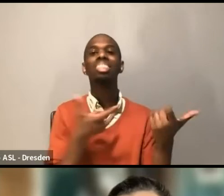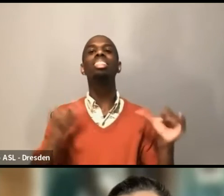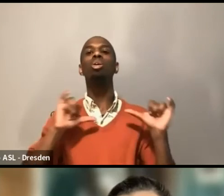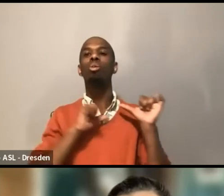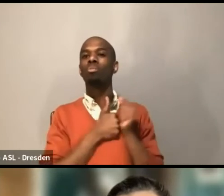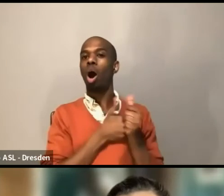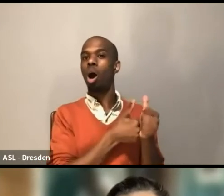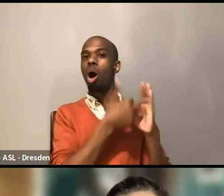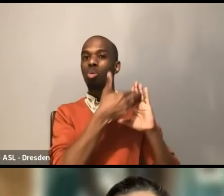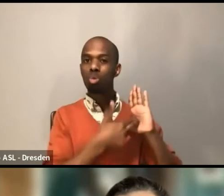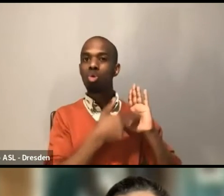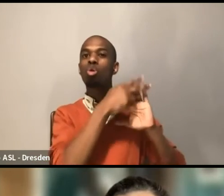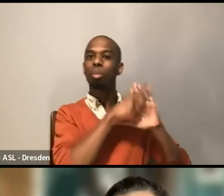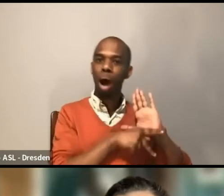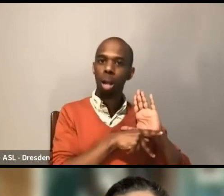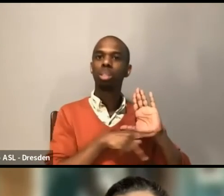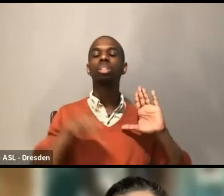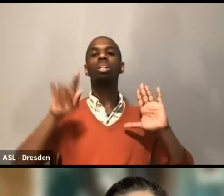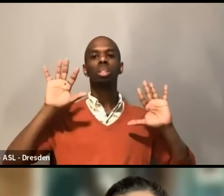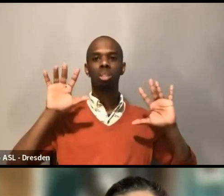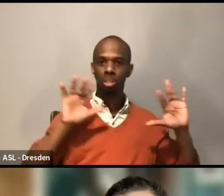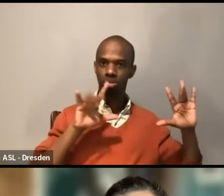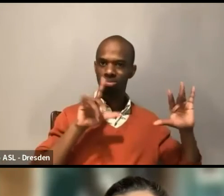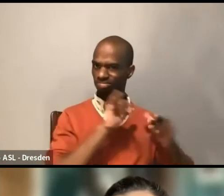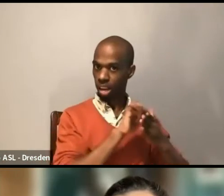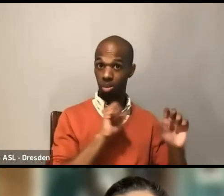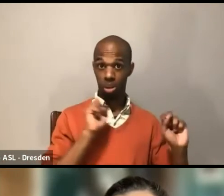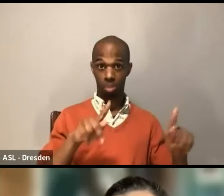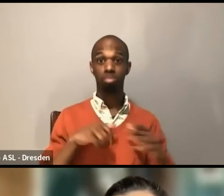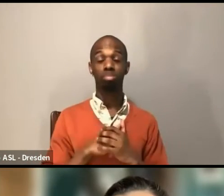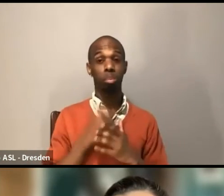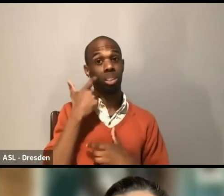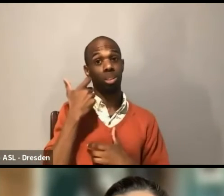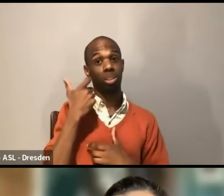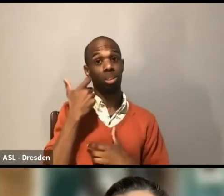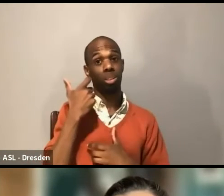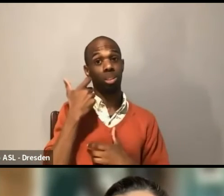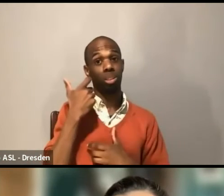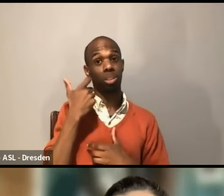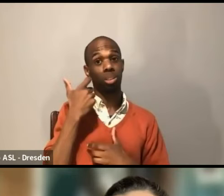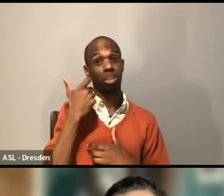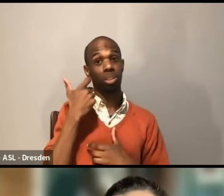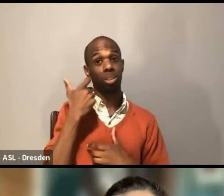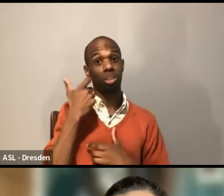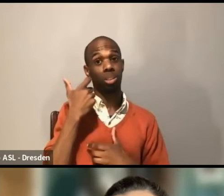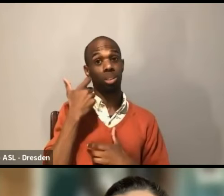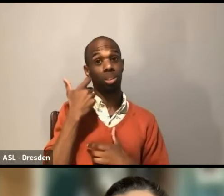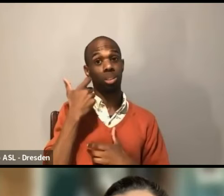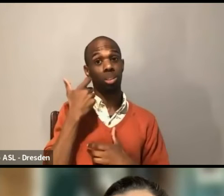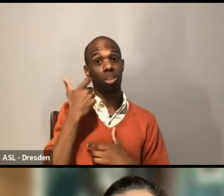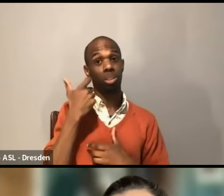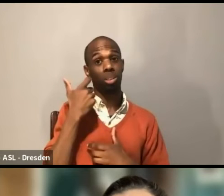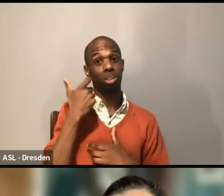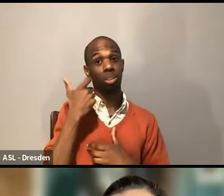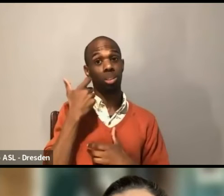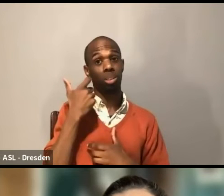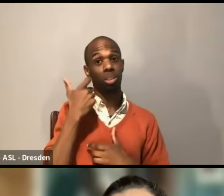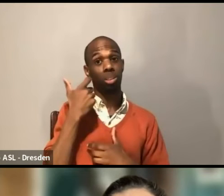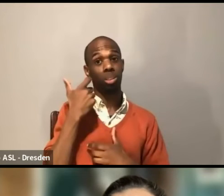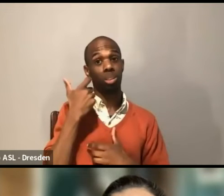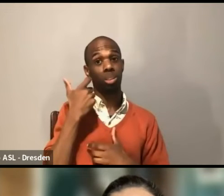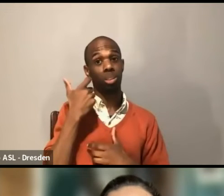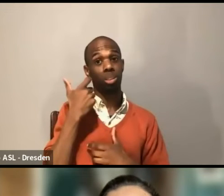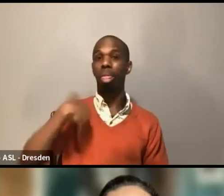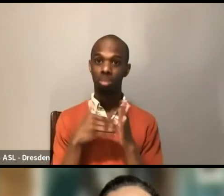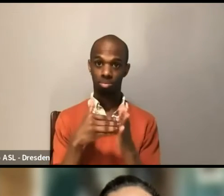Amazing. Thank you so much. There's a comment dropped in. Patrick agrees that a budget is more easy, easily to